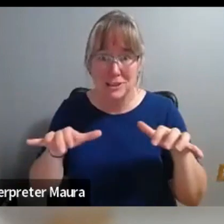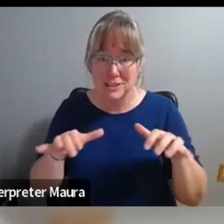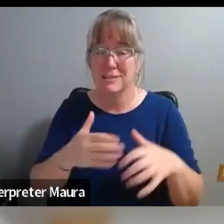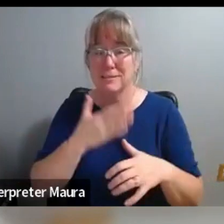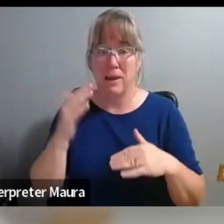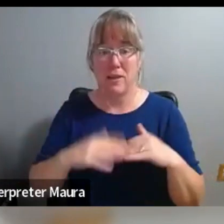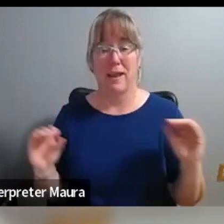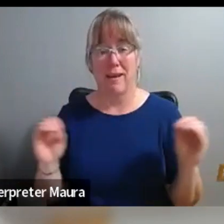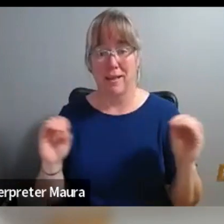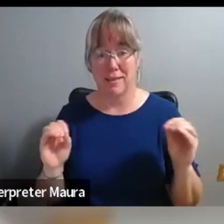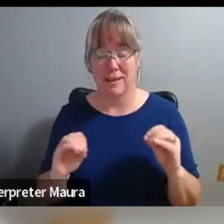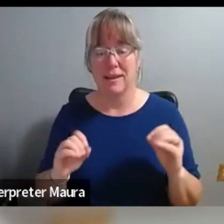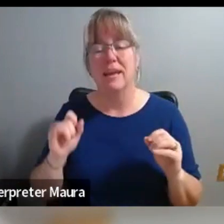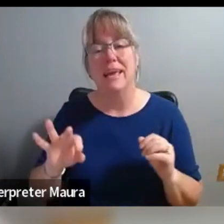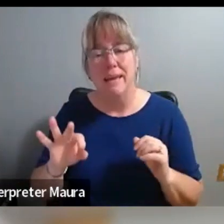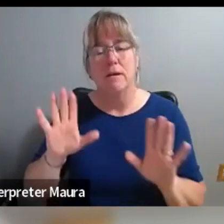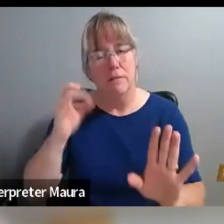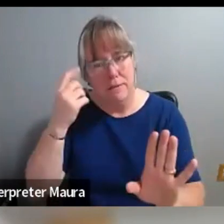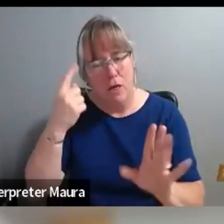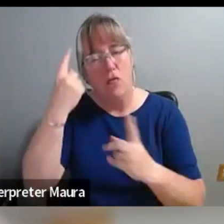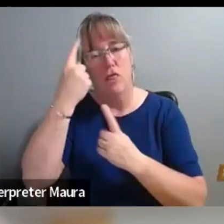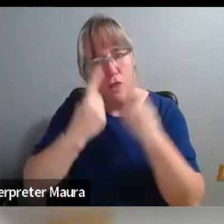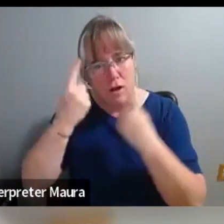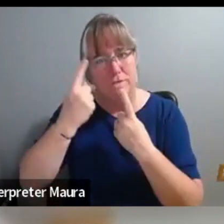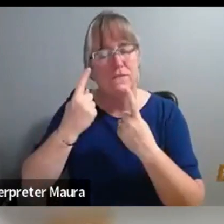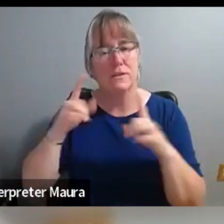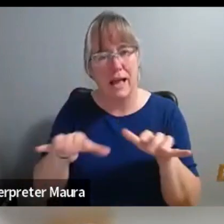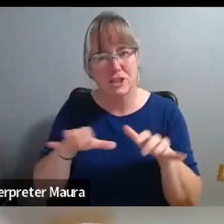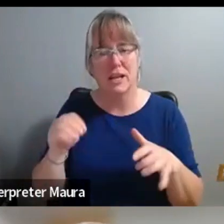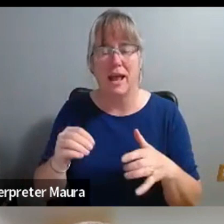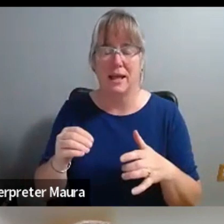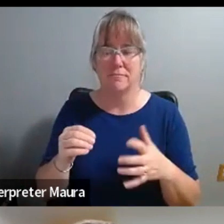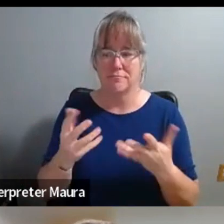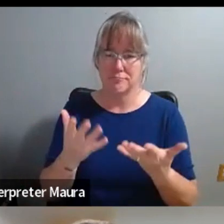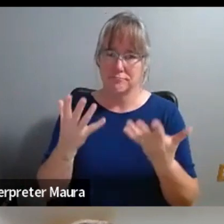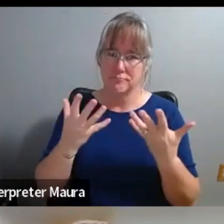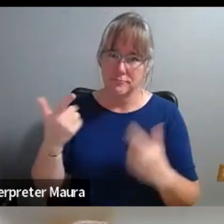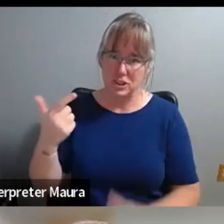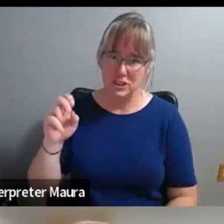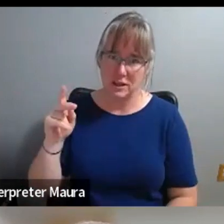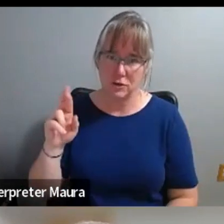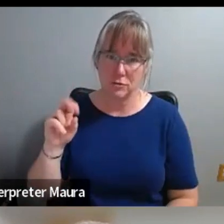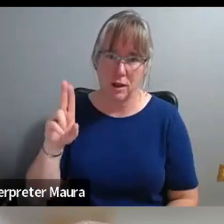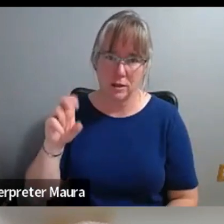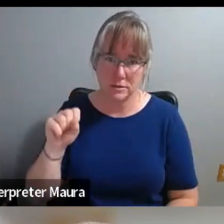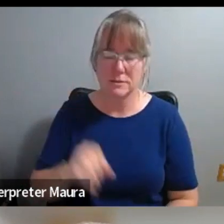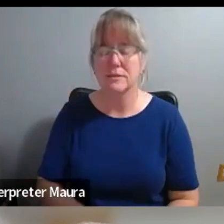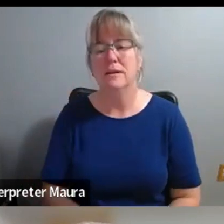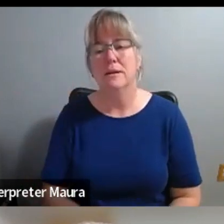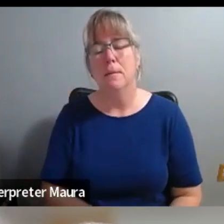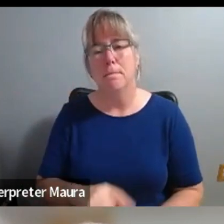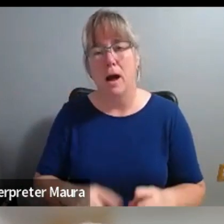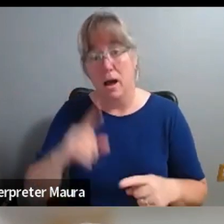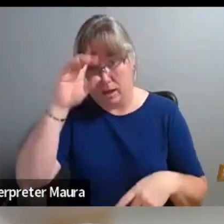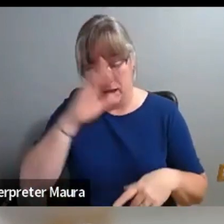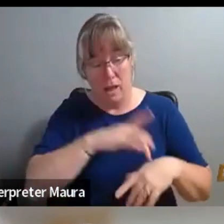nothing often if it is thoughtful action, if it is generous action. So, um, I would say not getting so hung up on